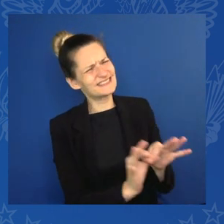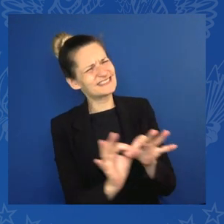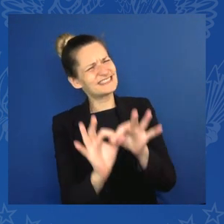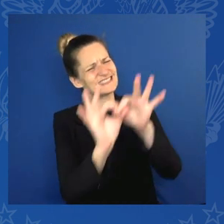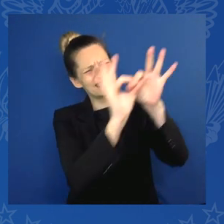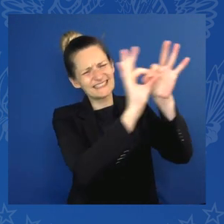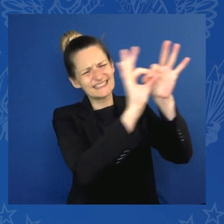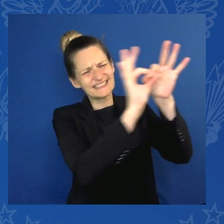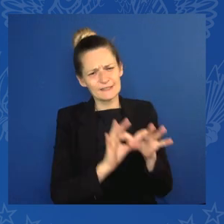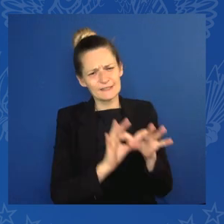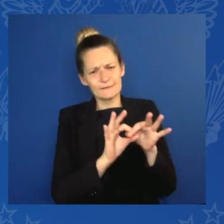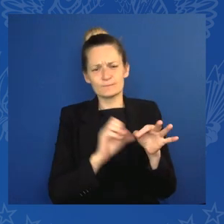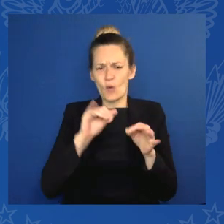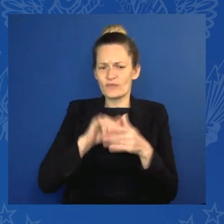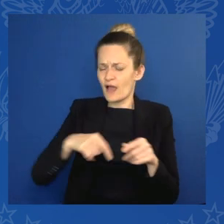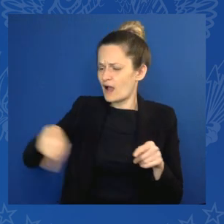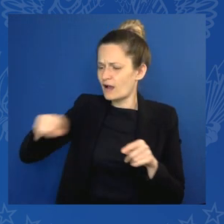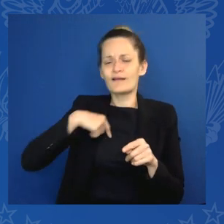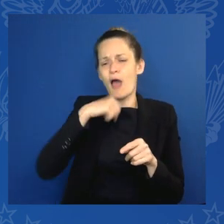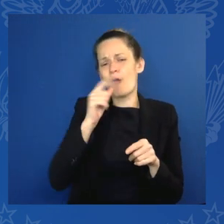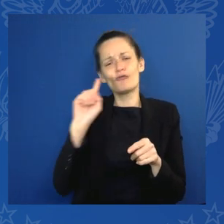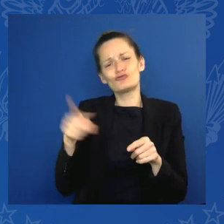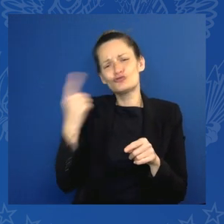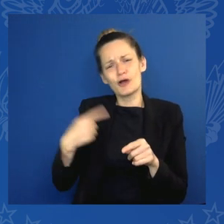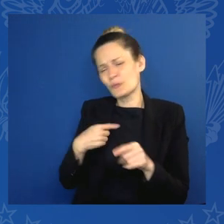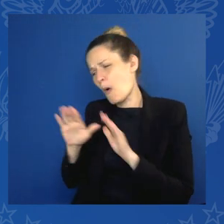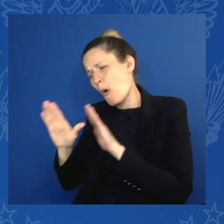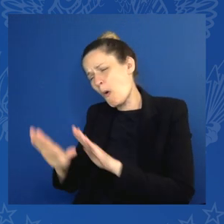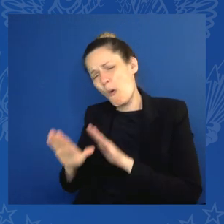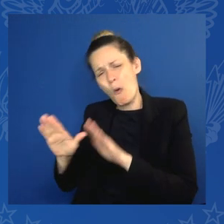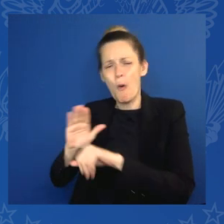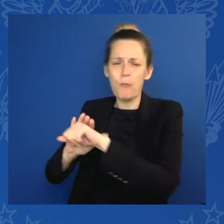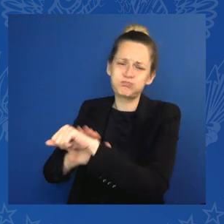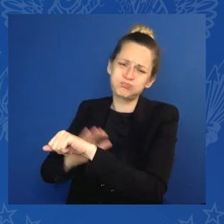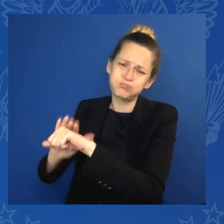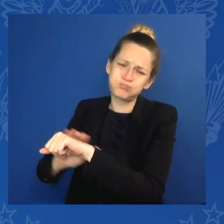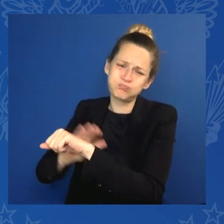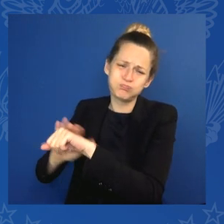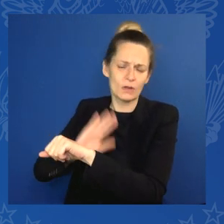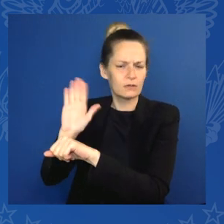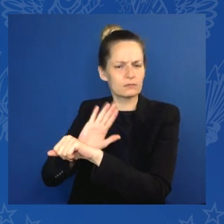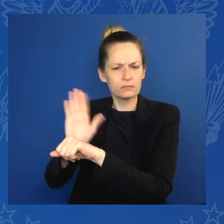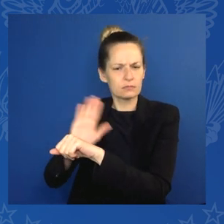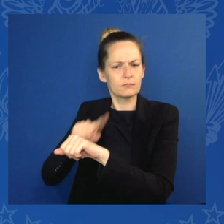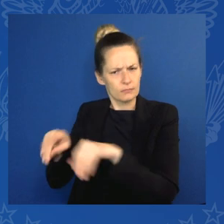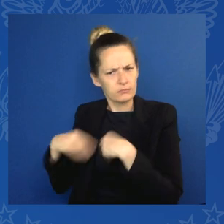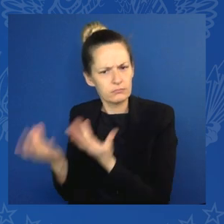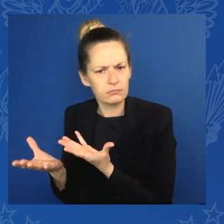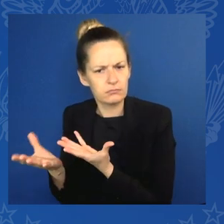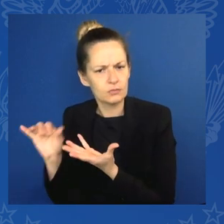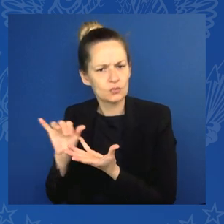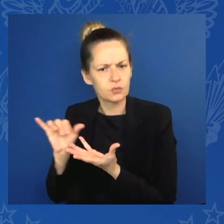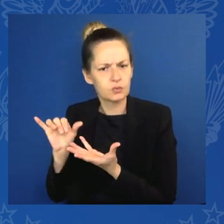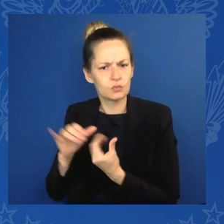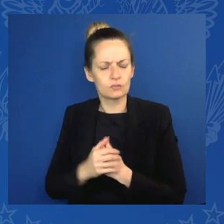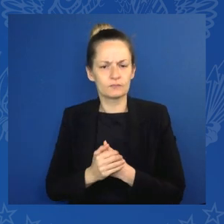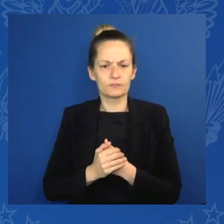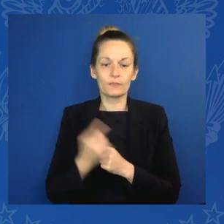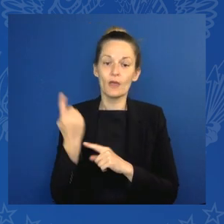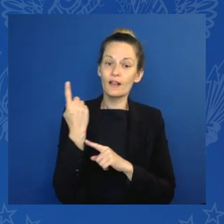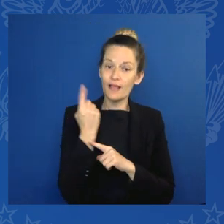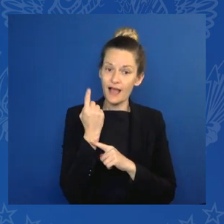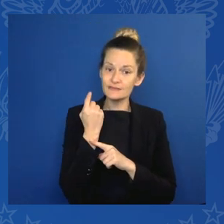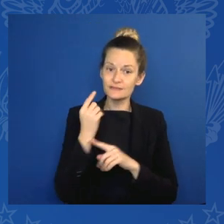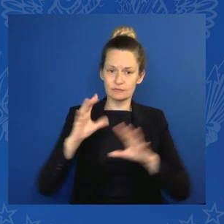That's why, one year ago, when this group of leaders met at Cornwall, we made a commitment the